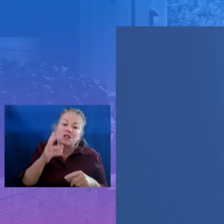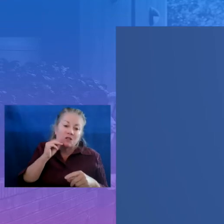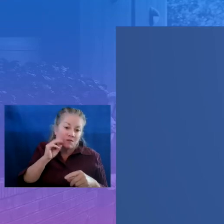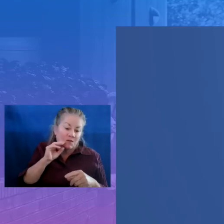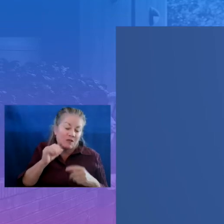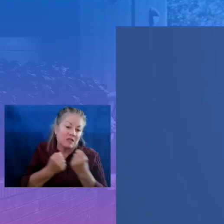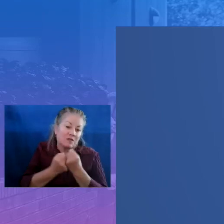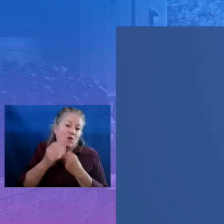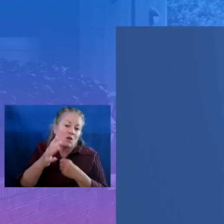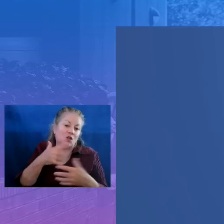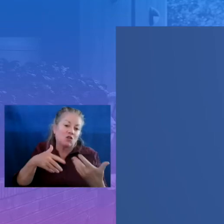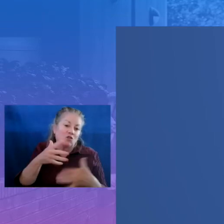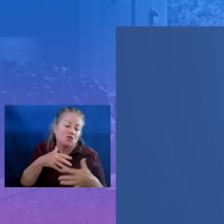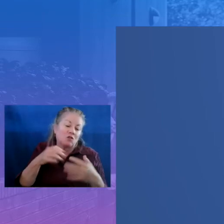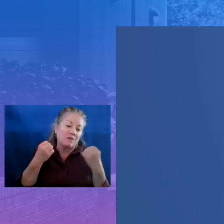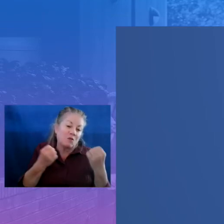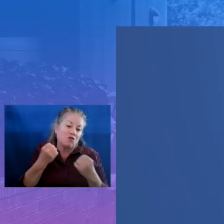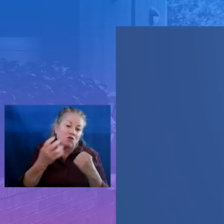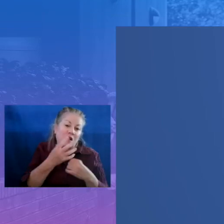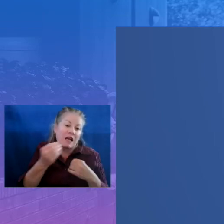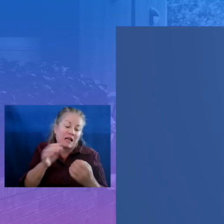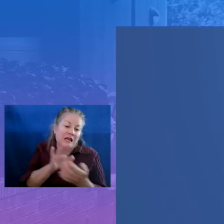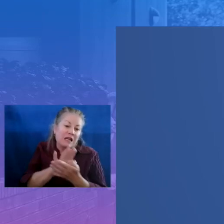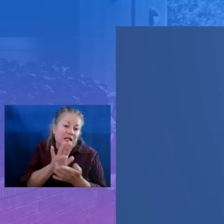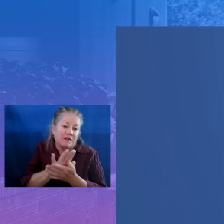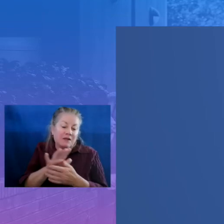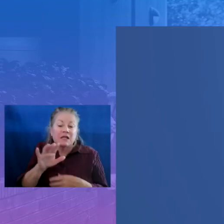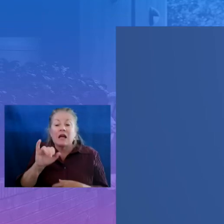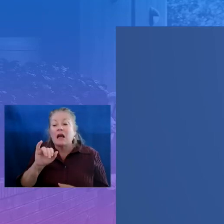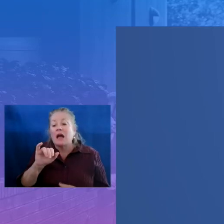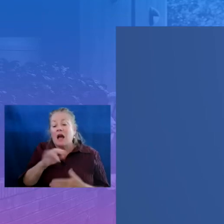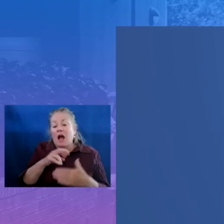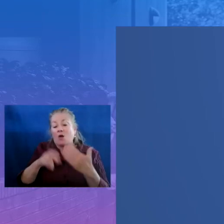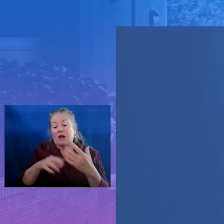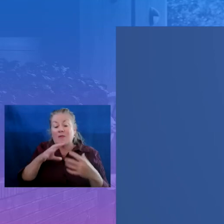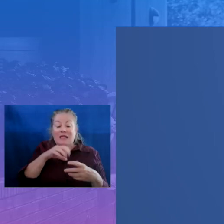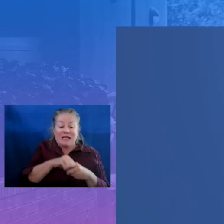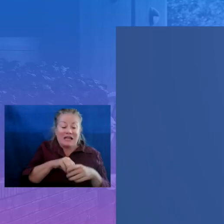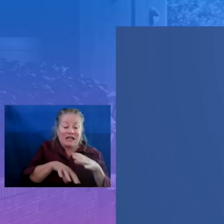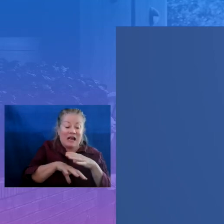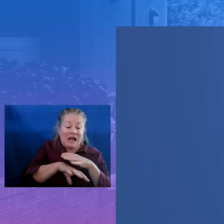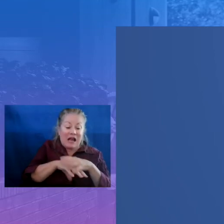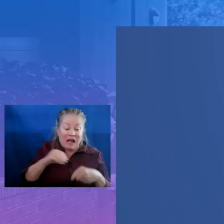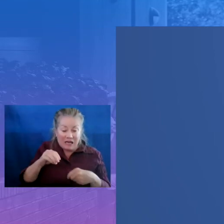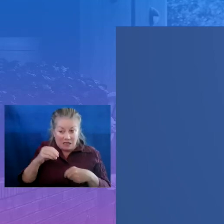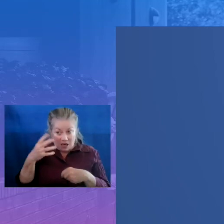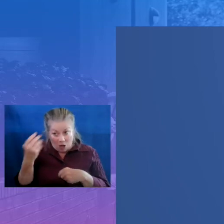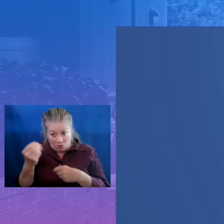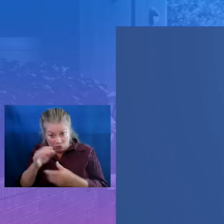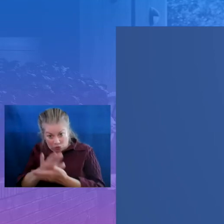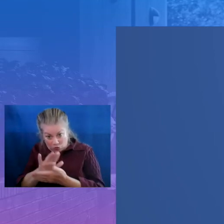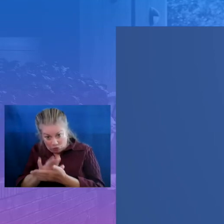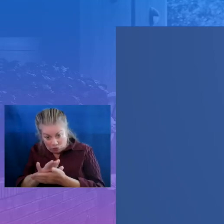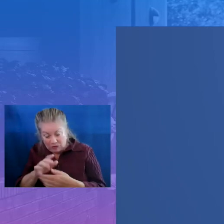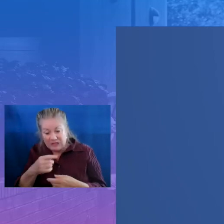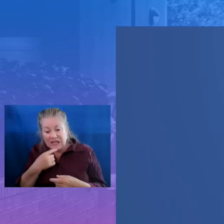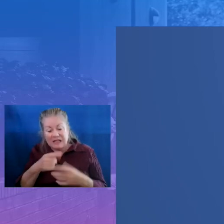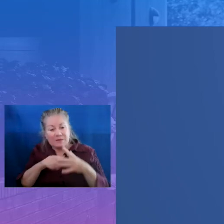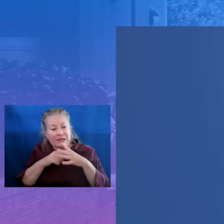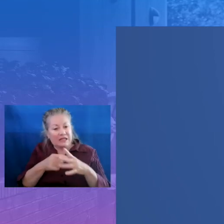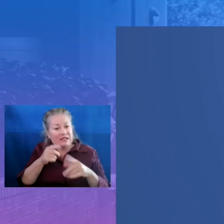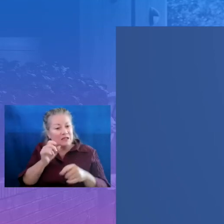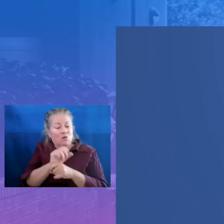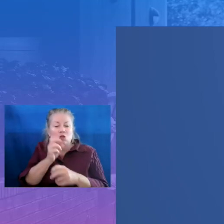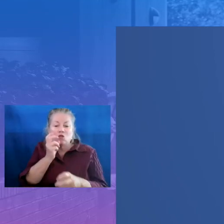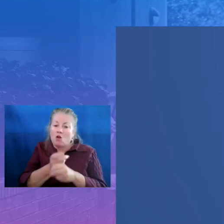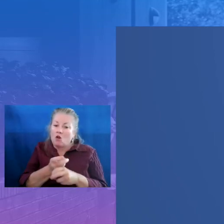outcomes both in and out of school. As I said at the top this work is hard but we are not alone. Please don't